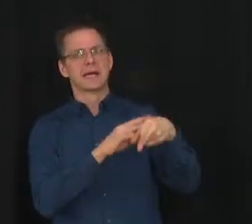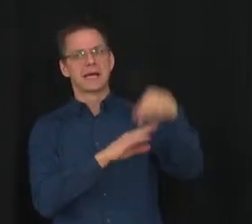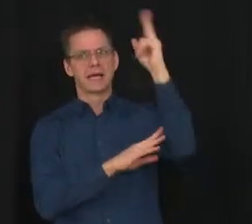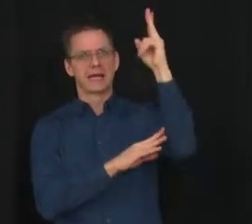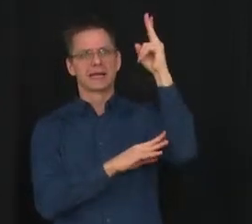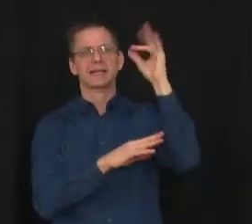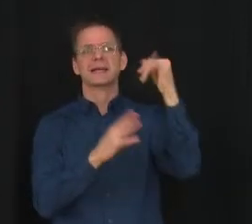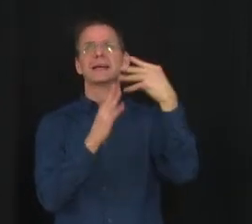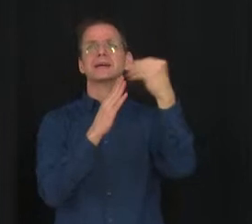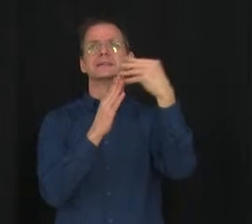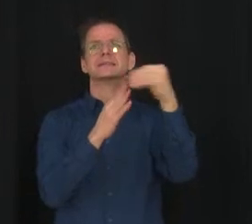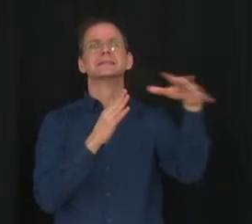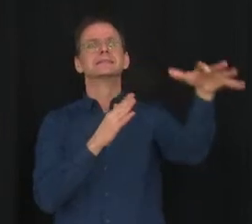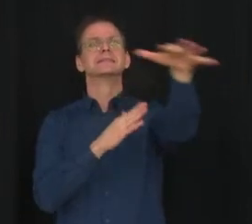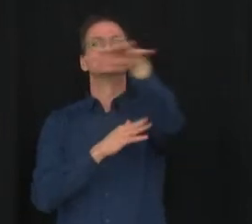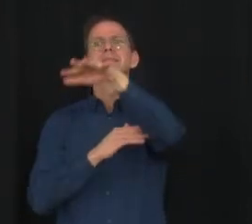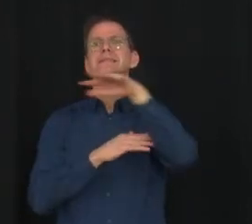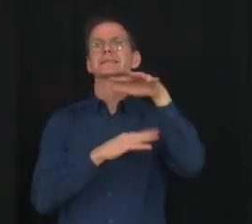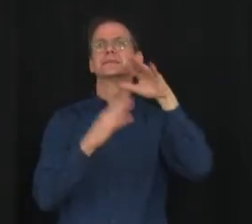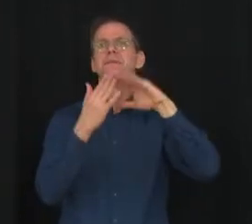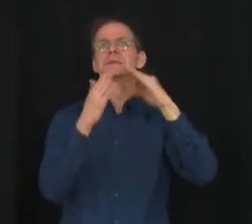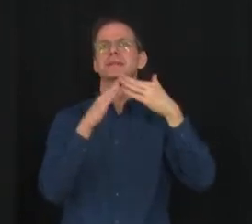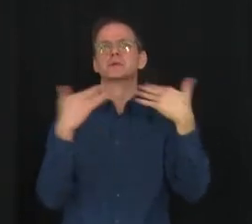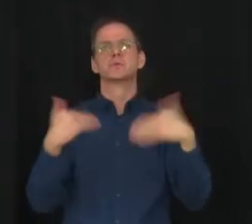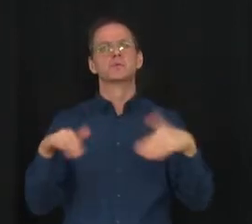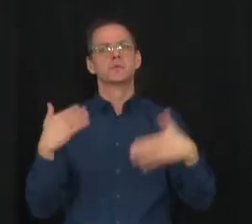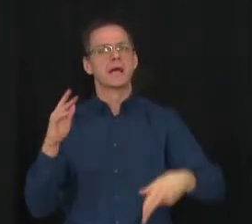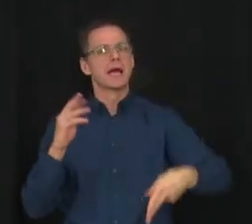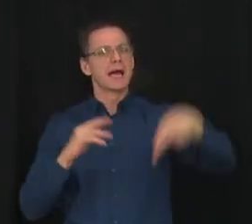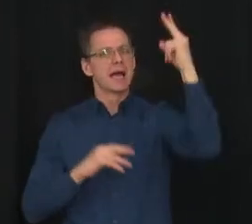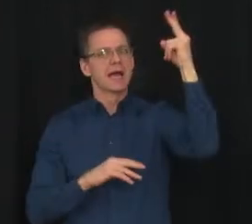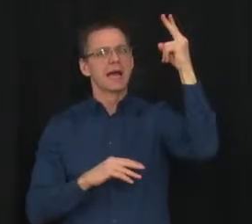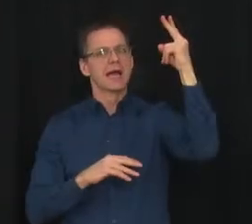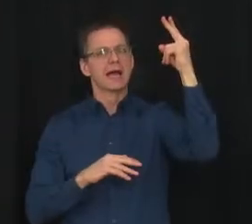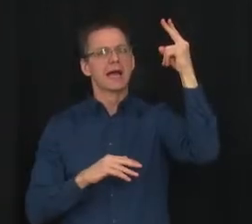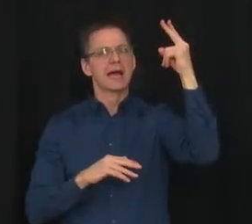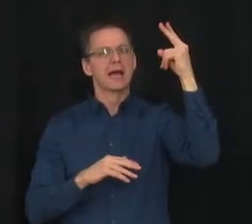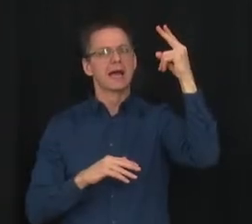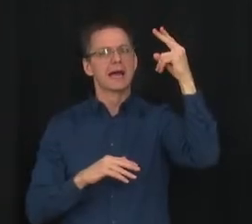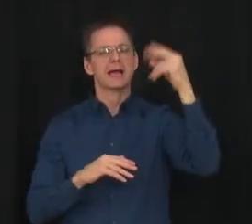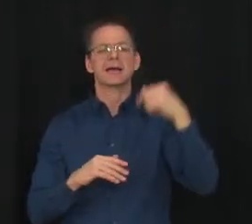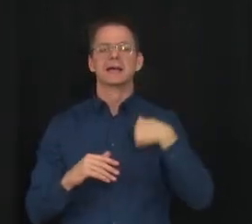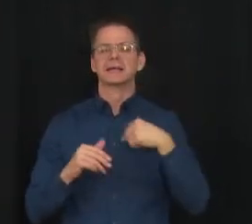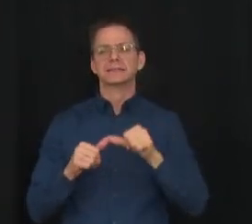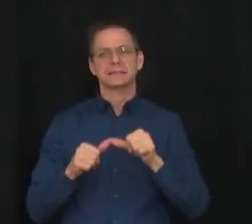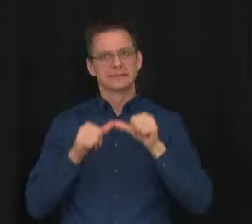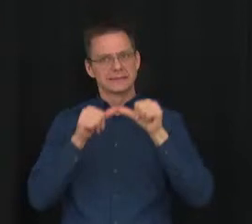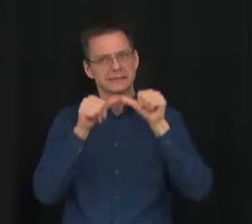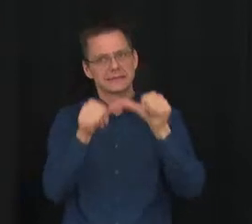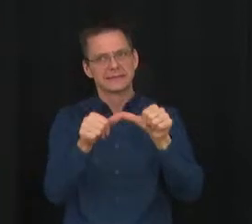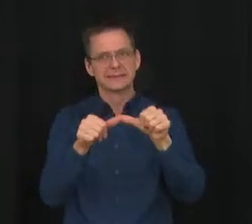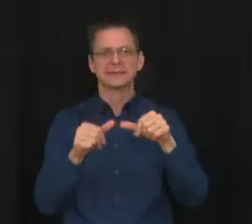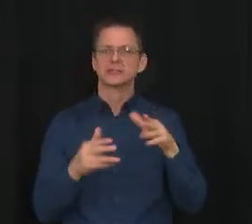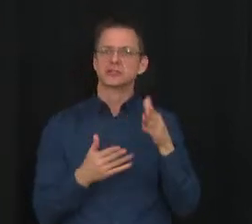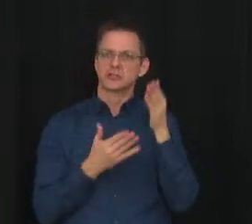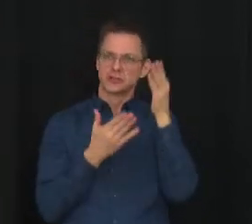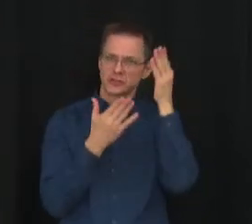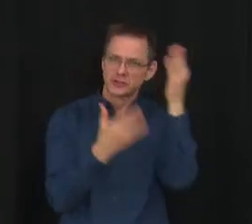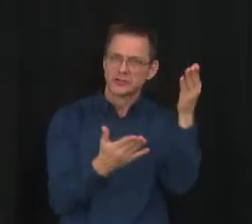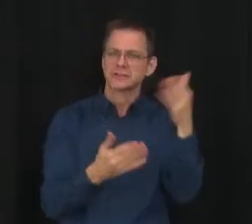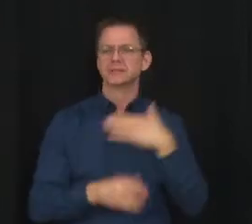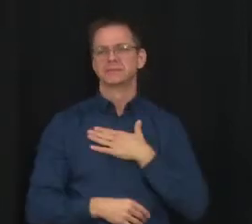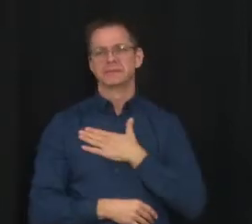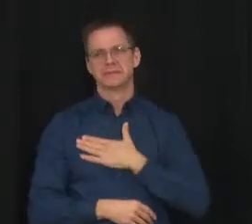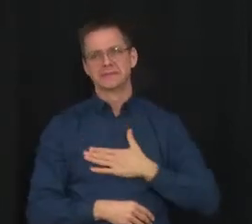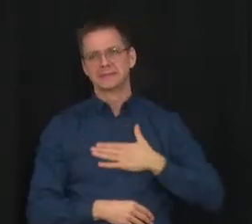setting, there is a very high transmission risk right now. And I continue to advise that people do everything they can to minimize the number of